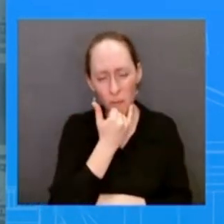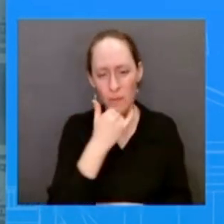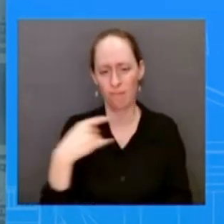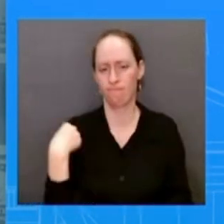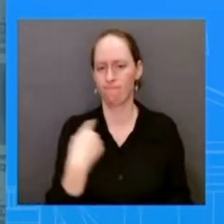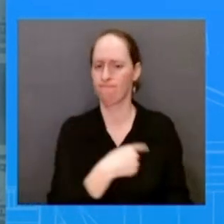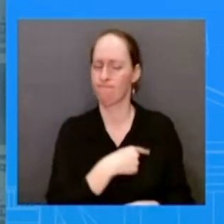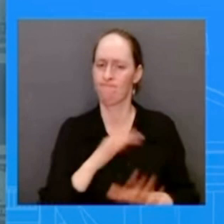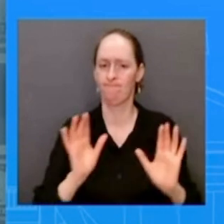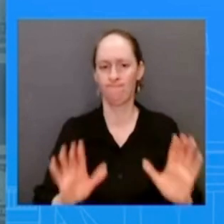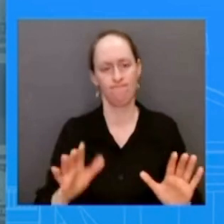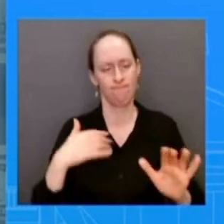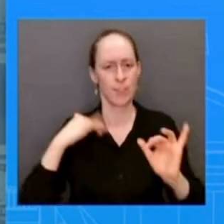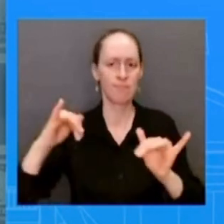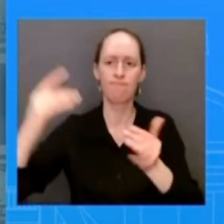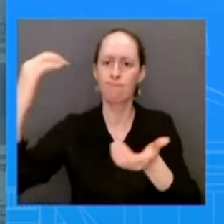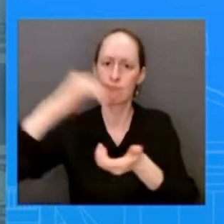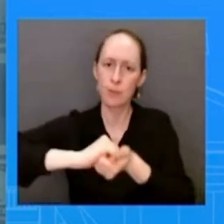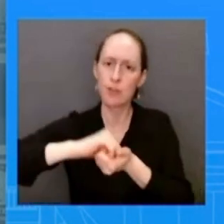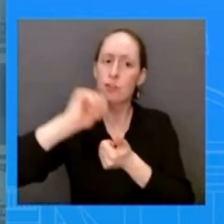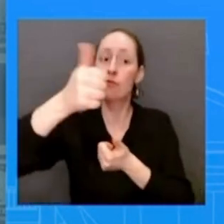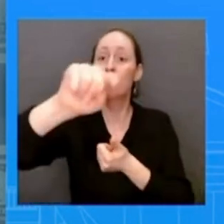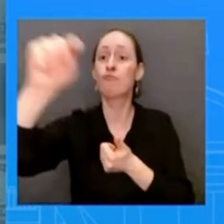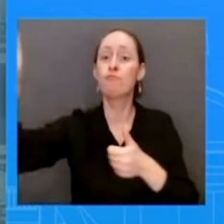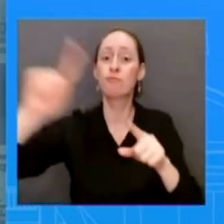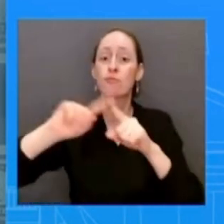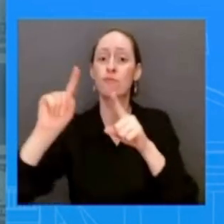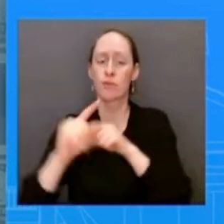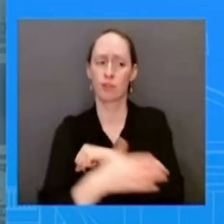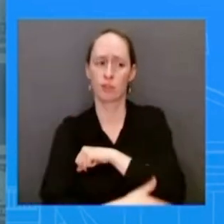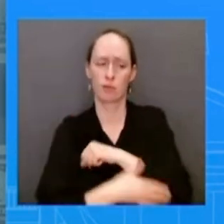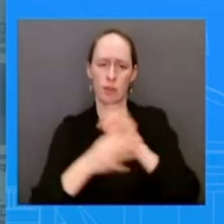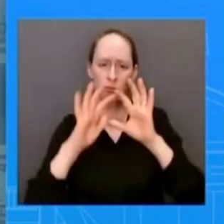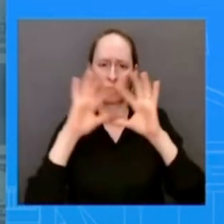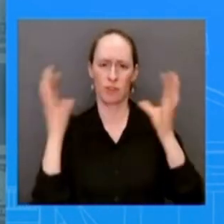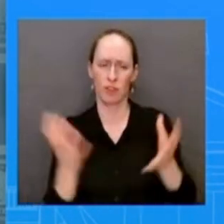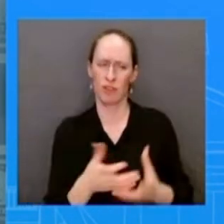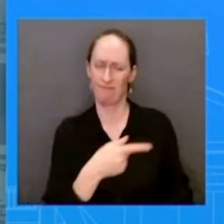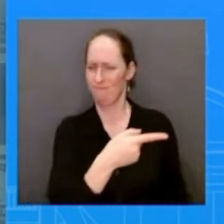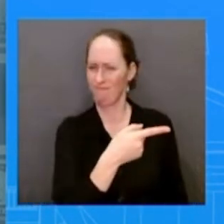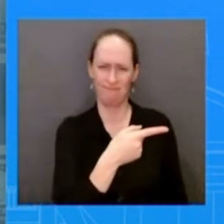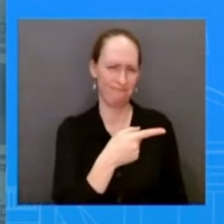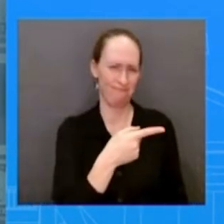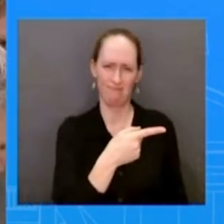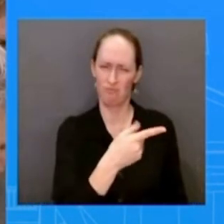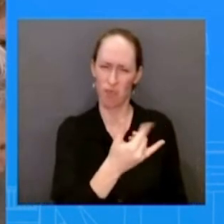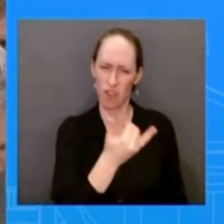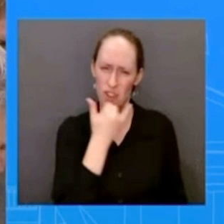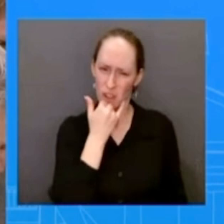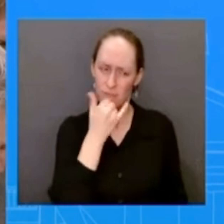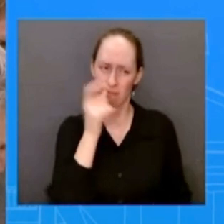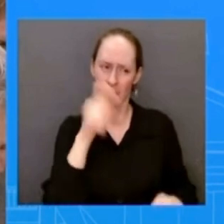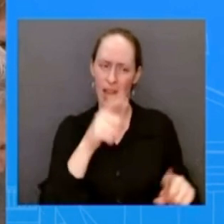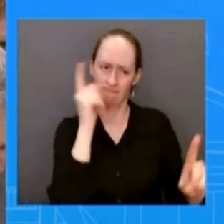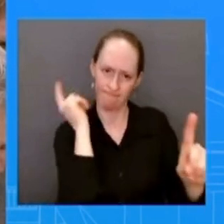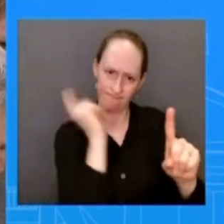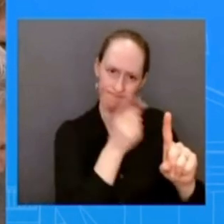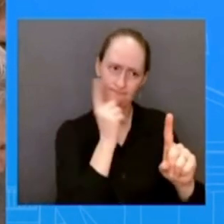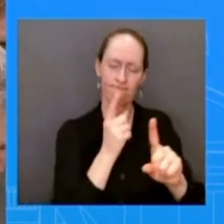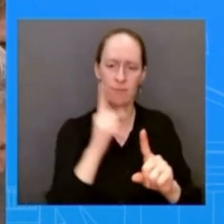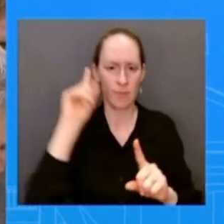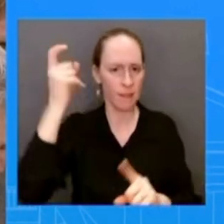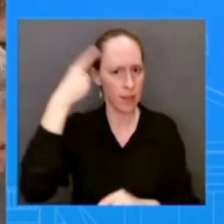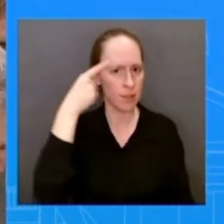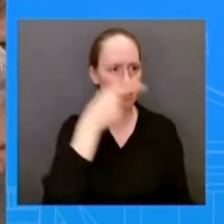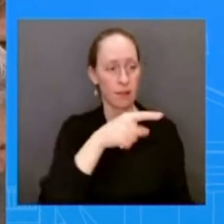accountability for anyone involved in these abuses in second you released a readout of the president's with the sultan of